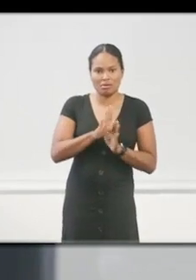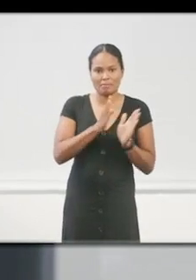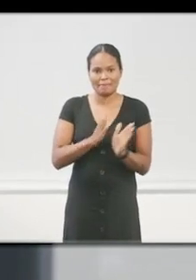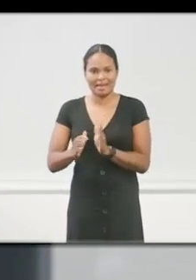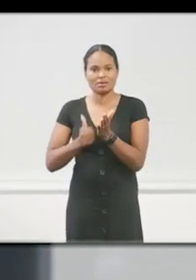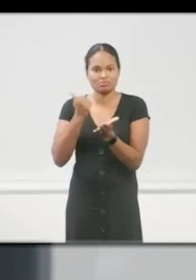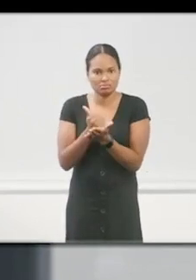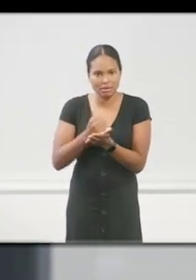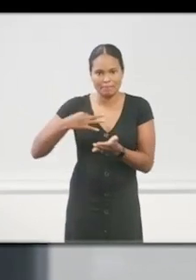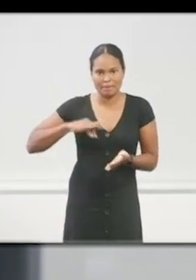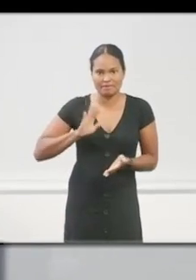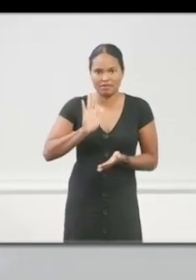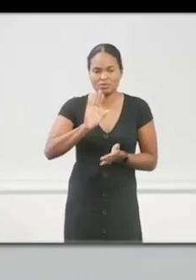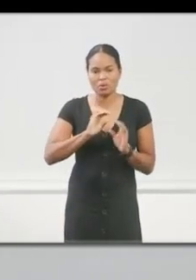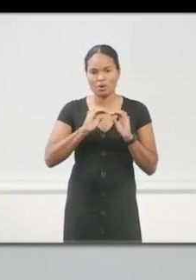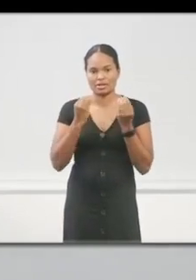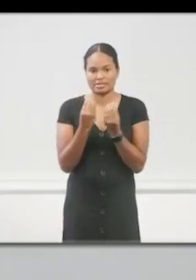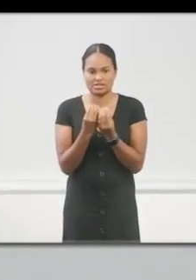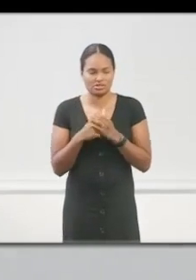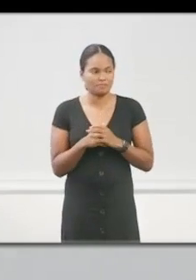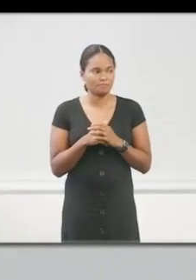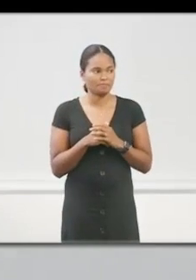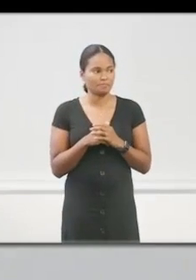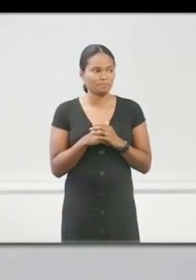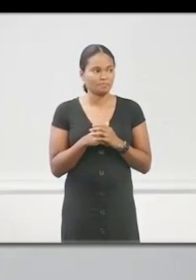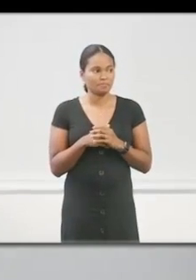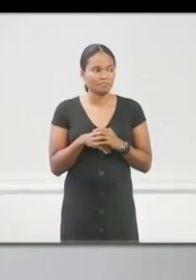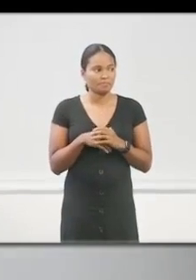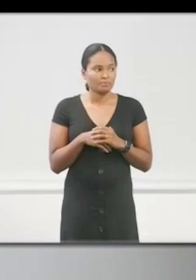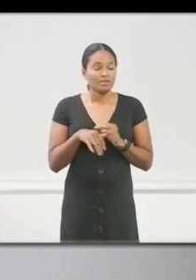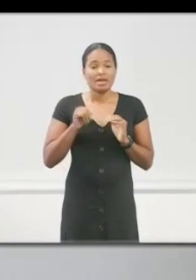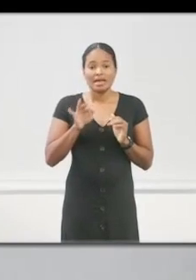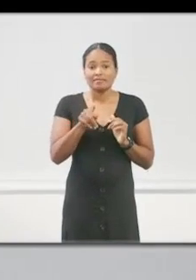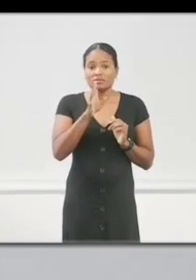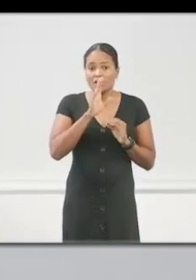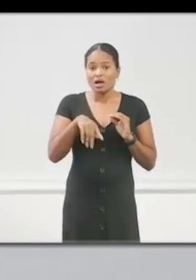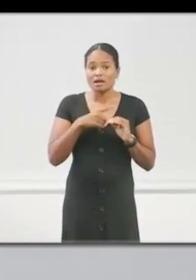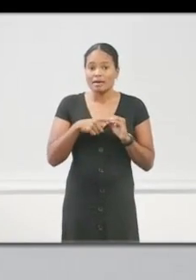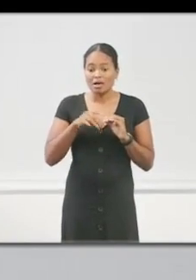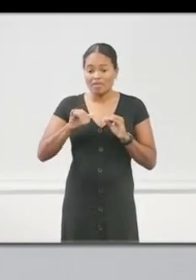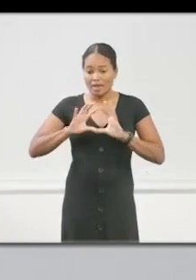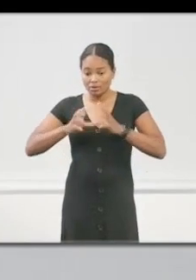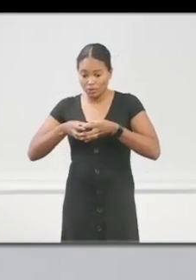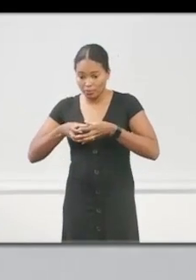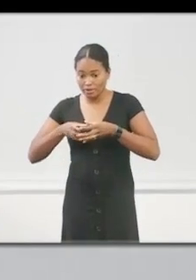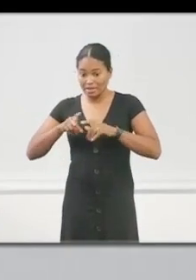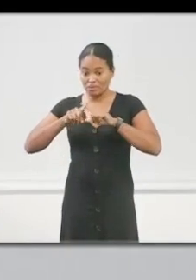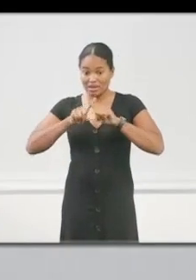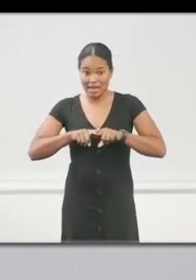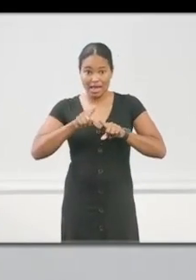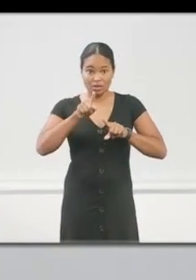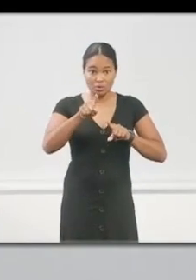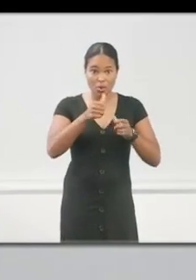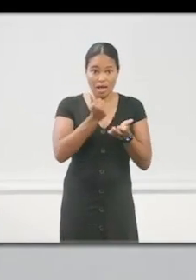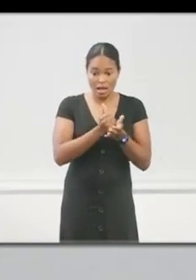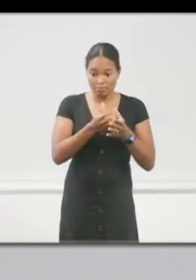population that is dependent upon your, you to transport them. Okay. Do you communicate? Do you let them know? How do you communicate?